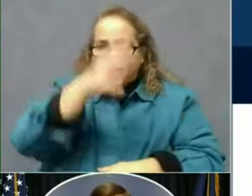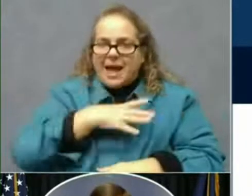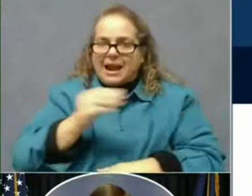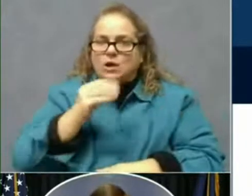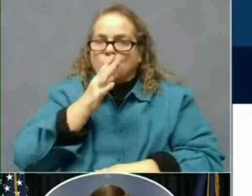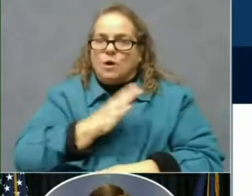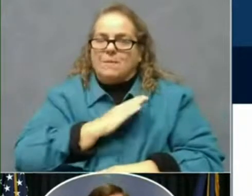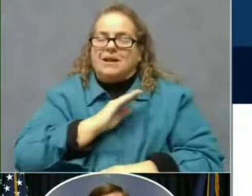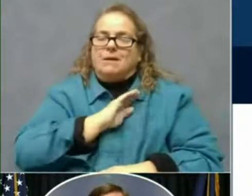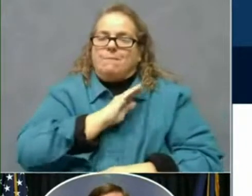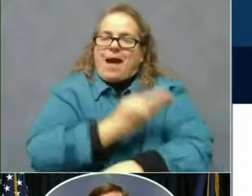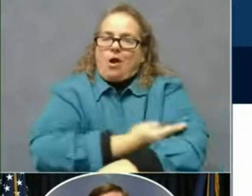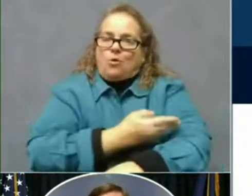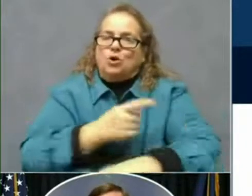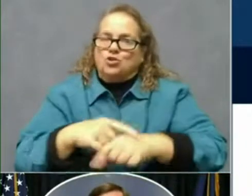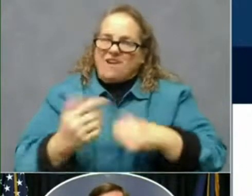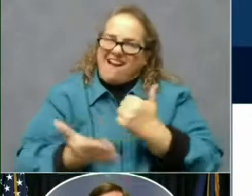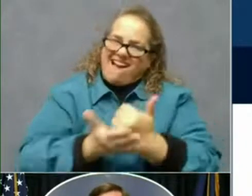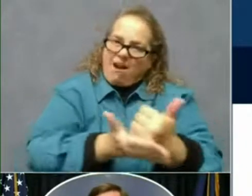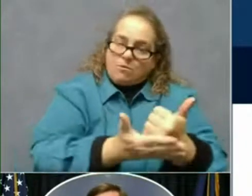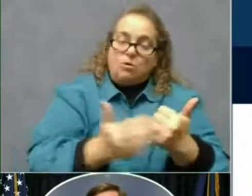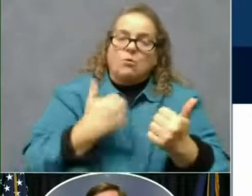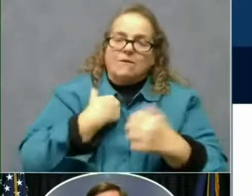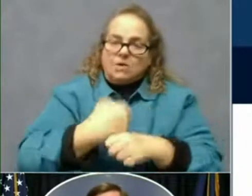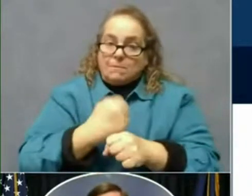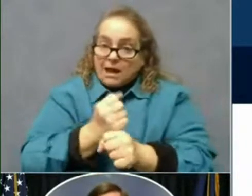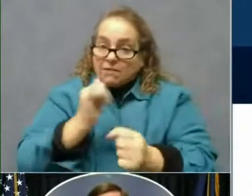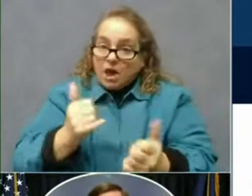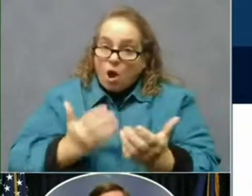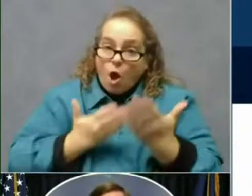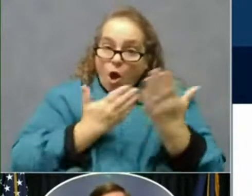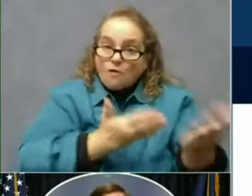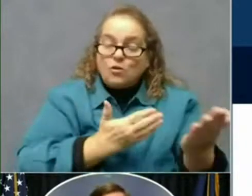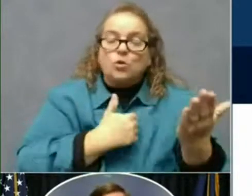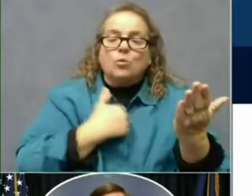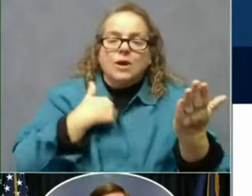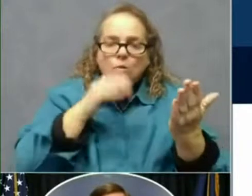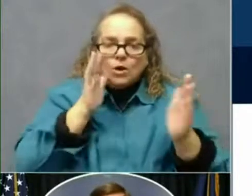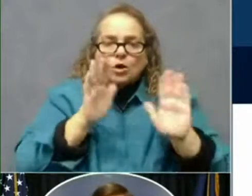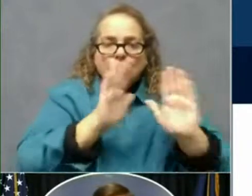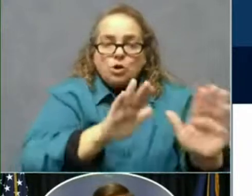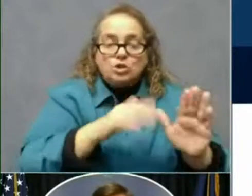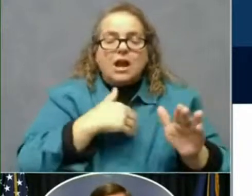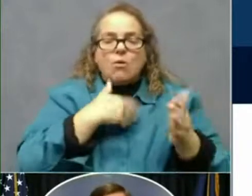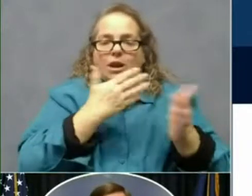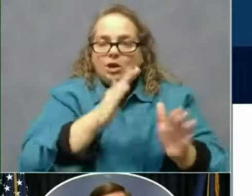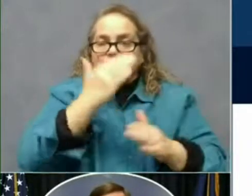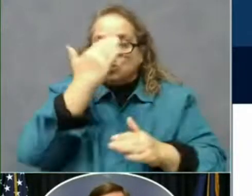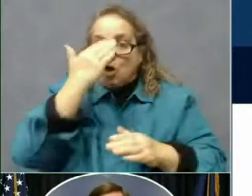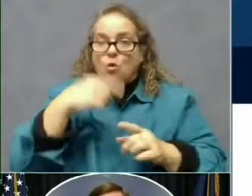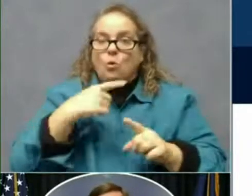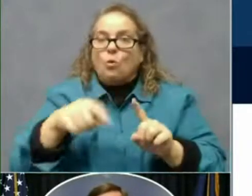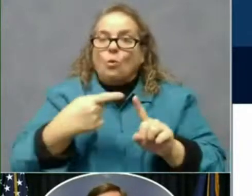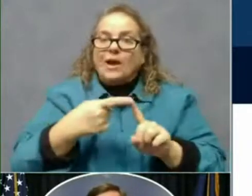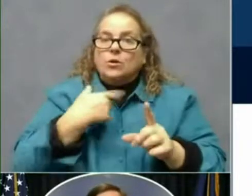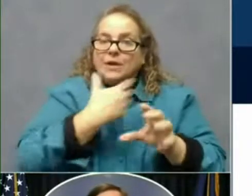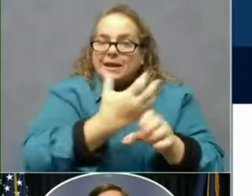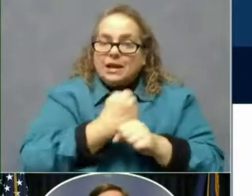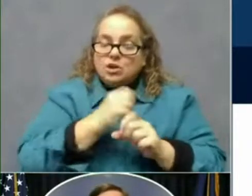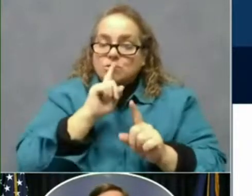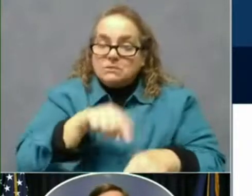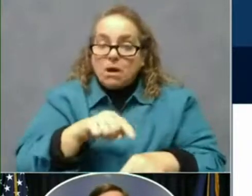have made that offer. We're going to push. I'll let you know when we get our response, how many teams that lets us add,